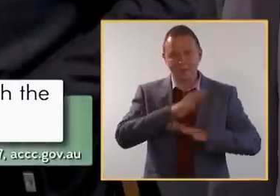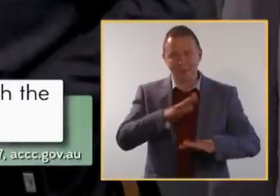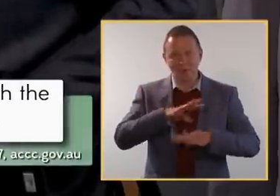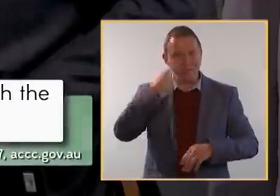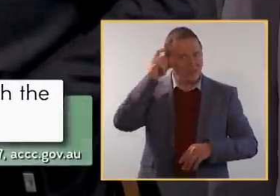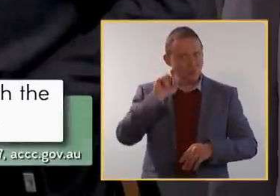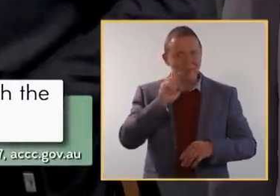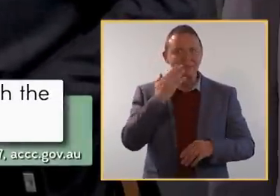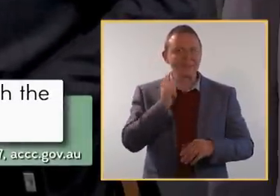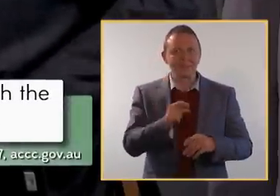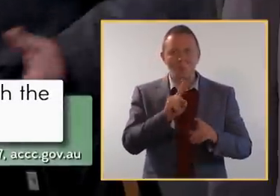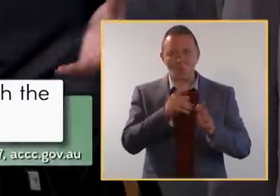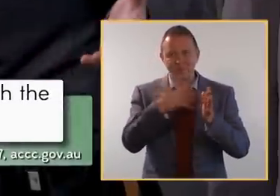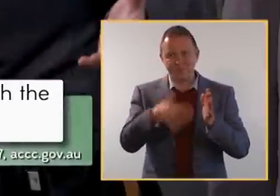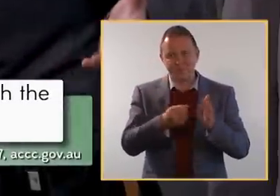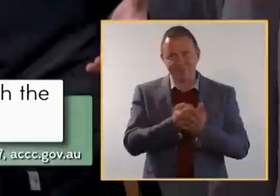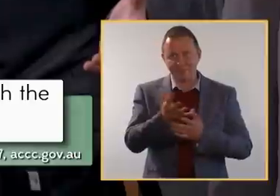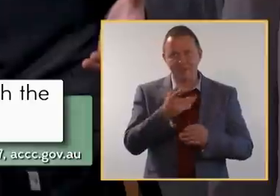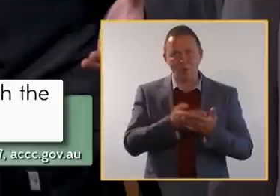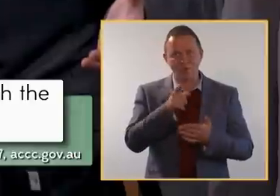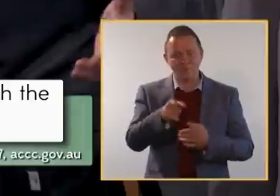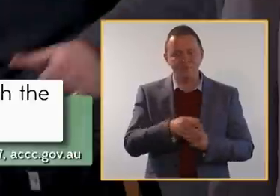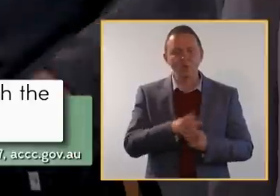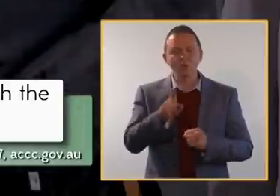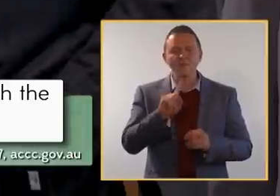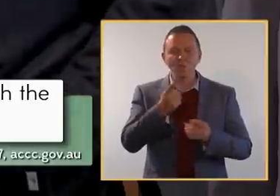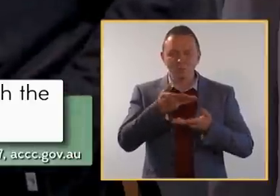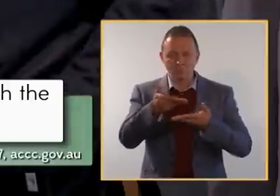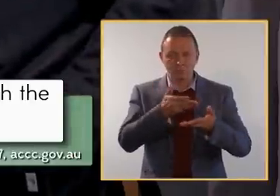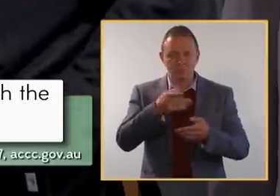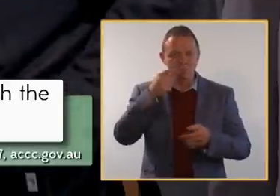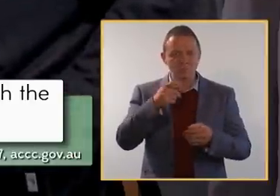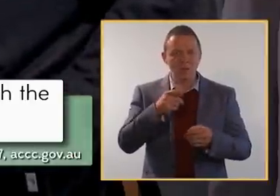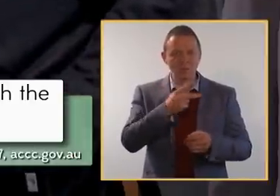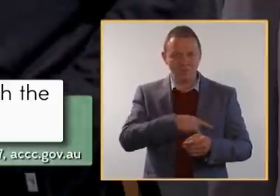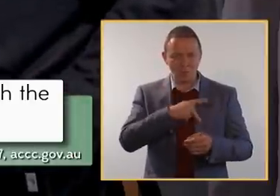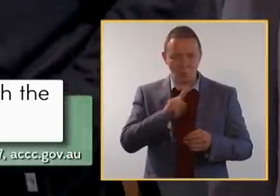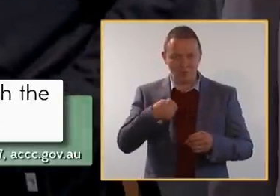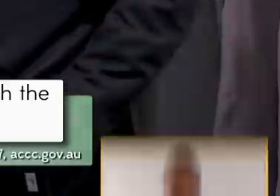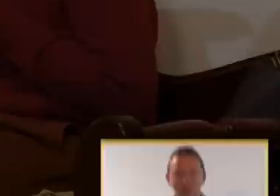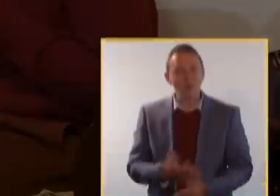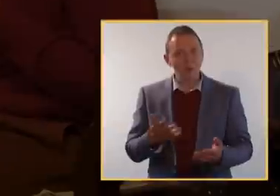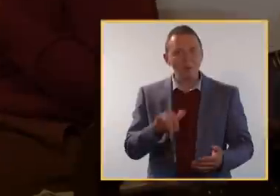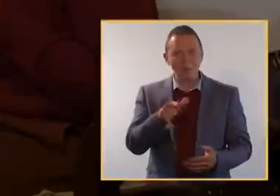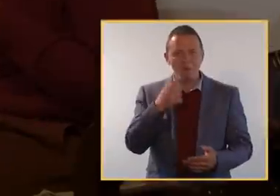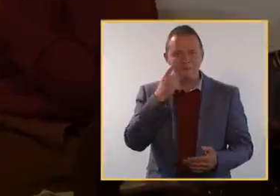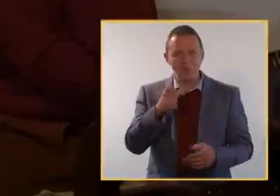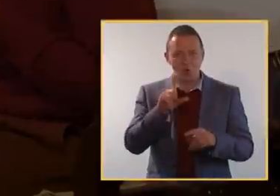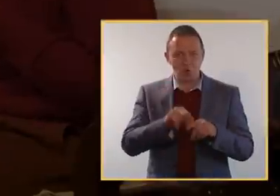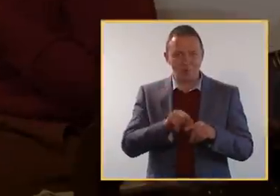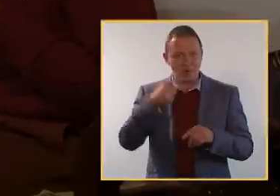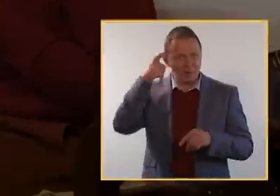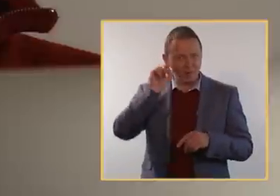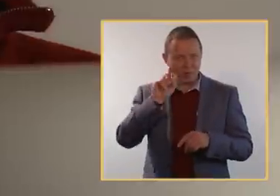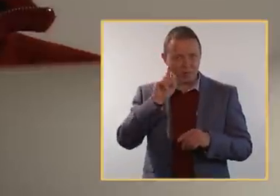to be dissatisfied with their hearing aid, no matter how much money they spent. So discuss your specific needs with your audiologist. You might find